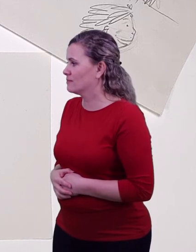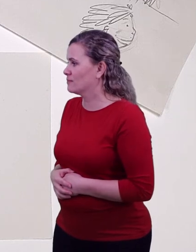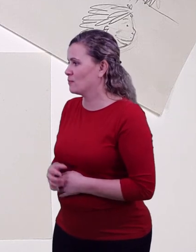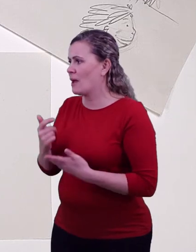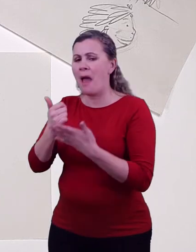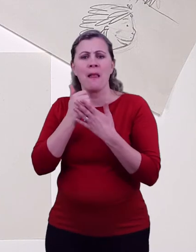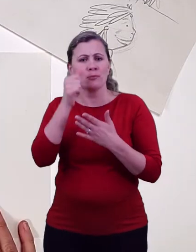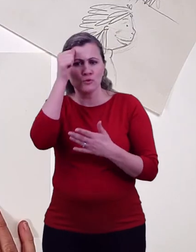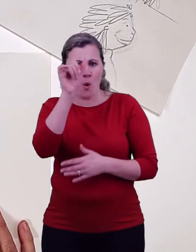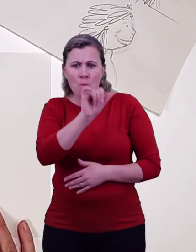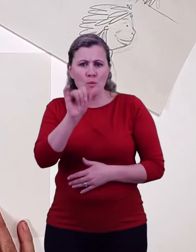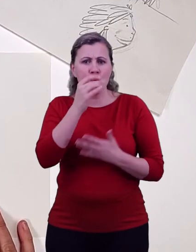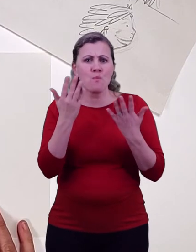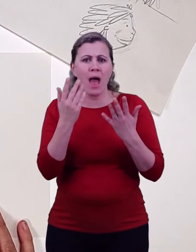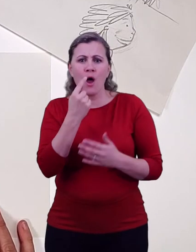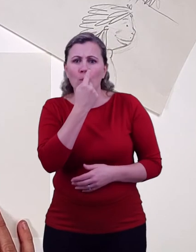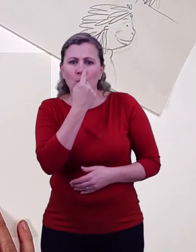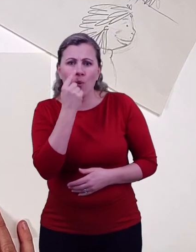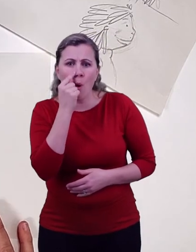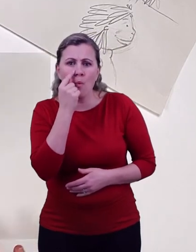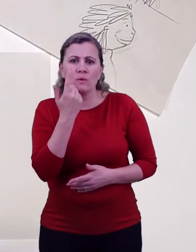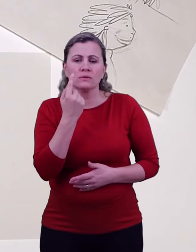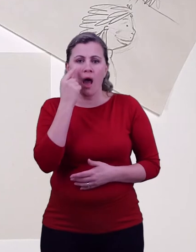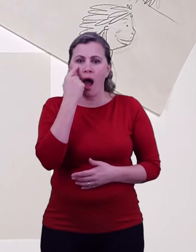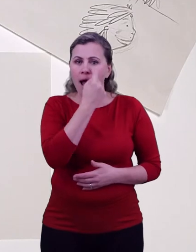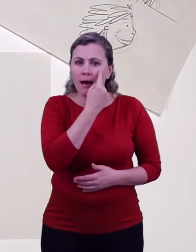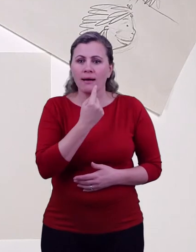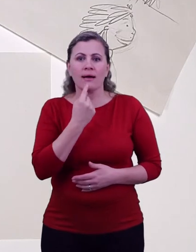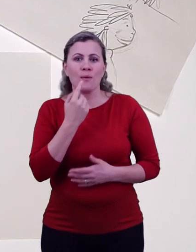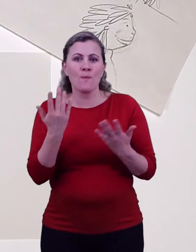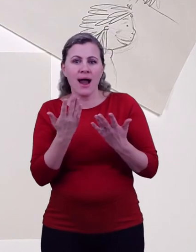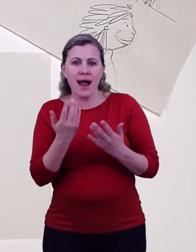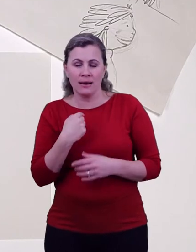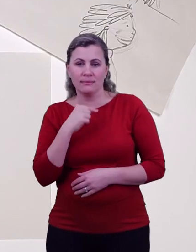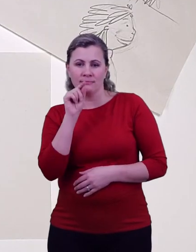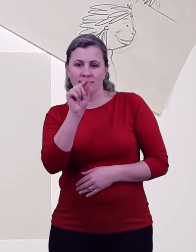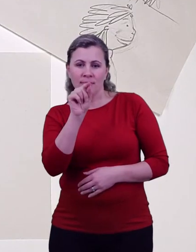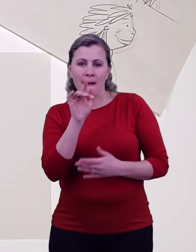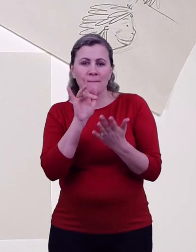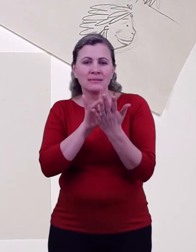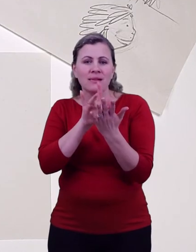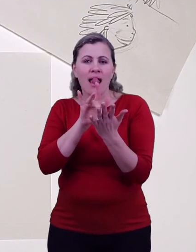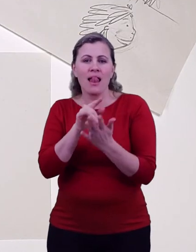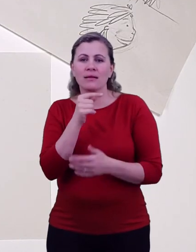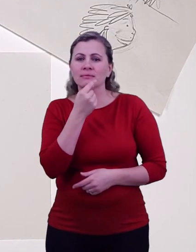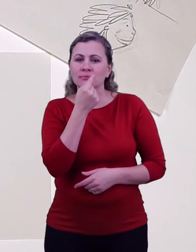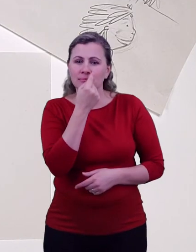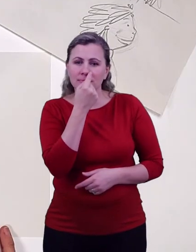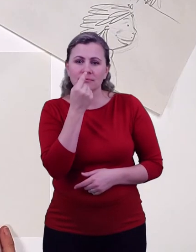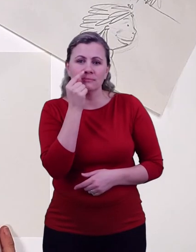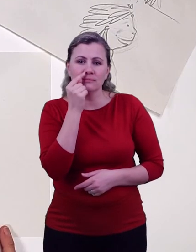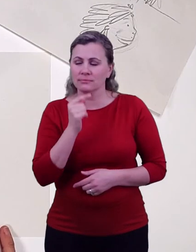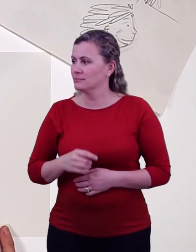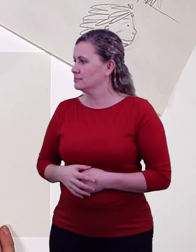the same each time. Where the lines cross I'll draw Orani's nostrils. As you can see it's two simple dashes.